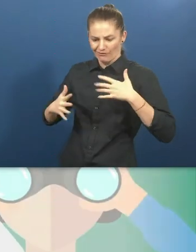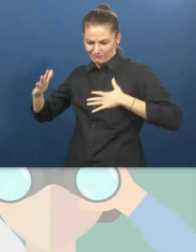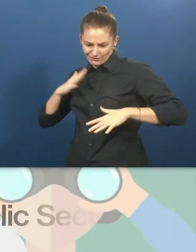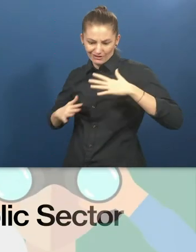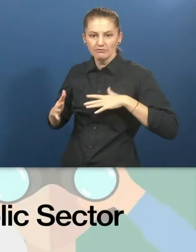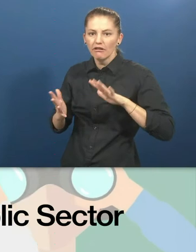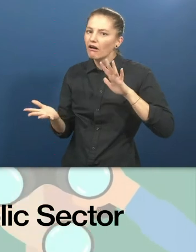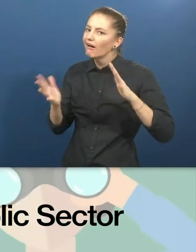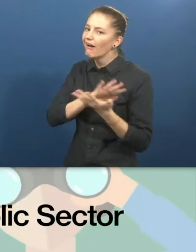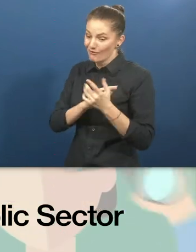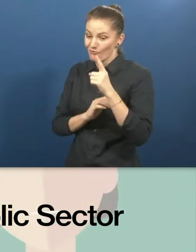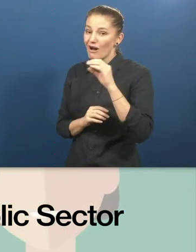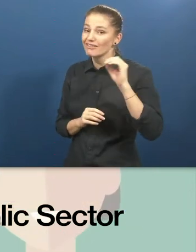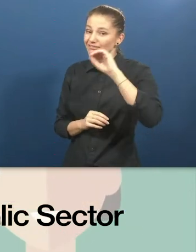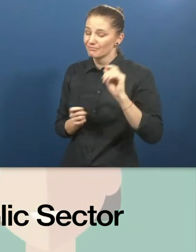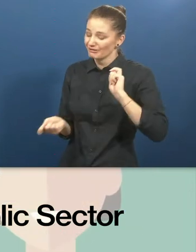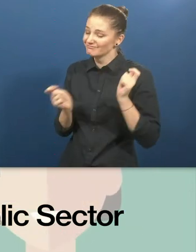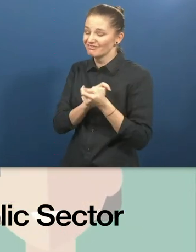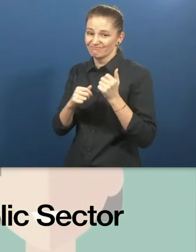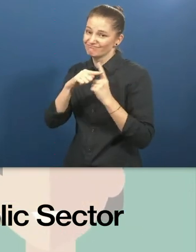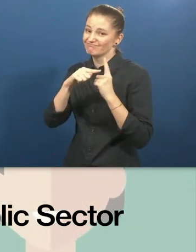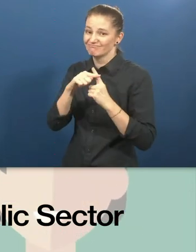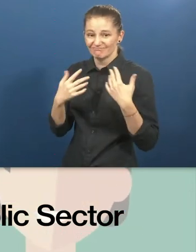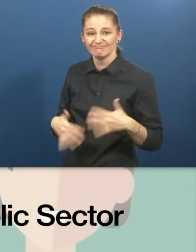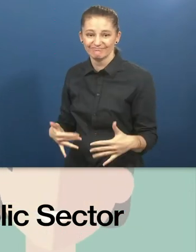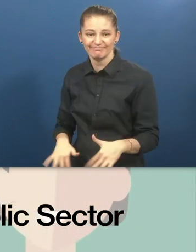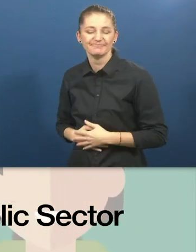How does Accessible Public Sector Employment Work?